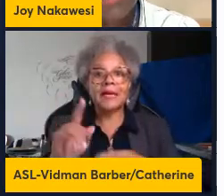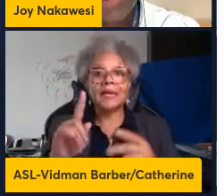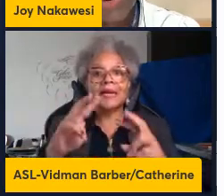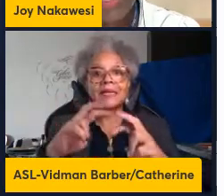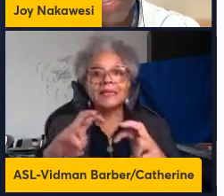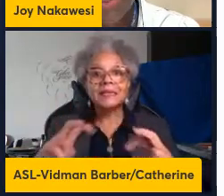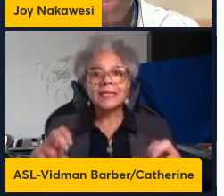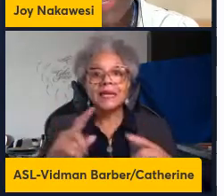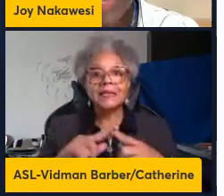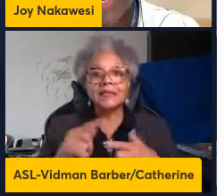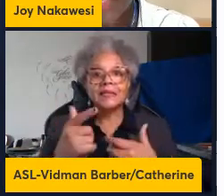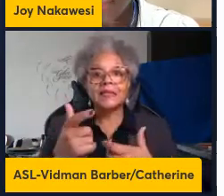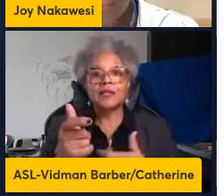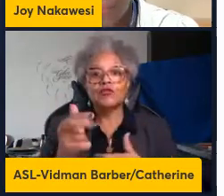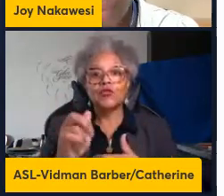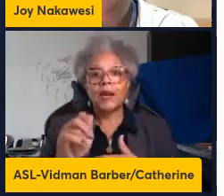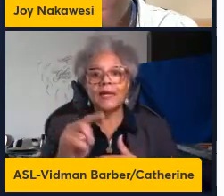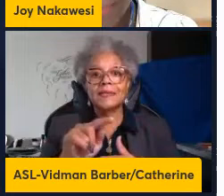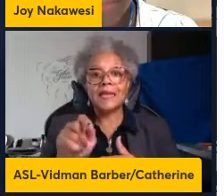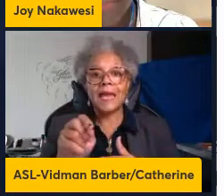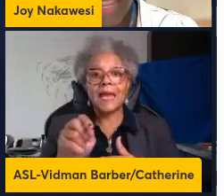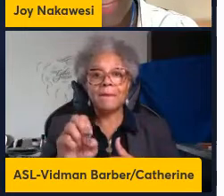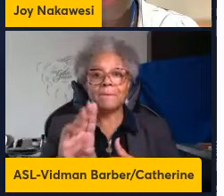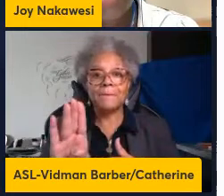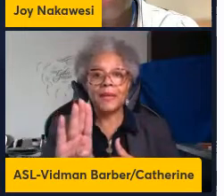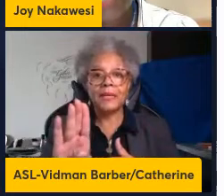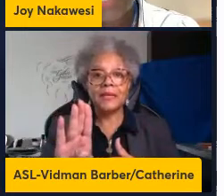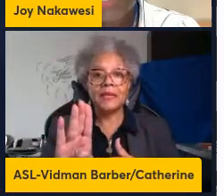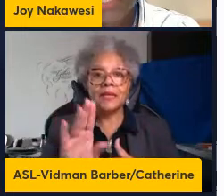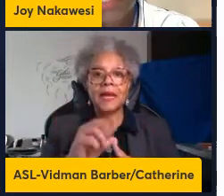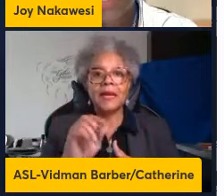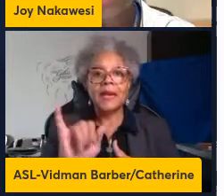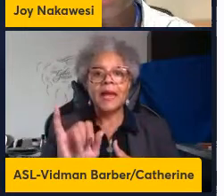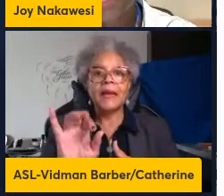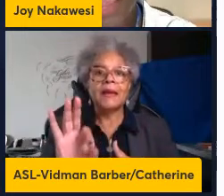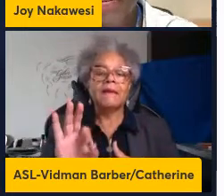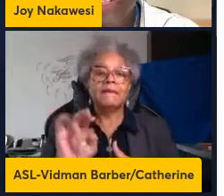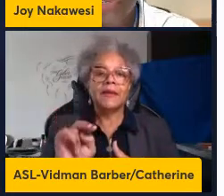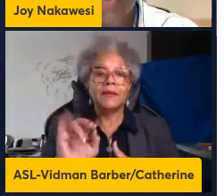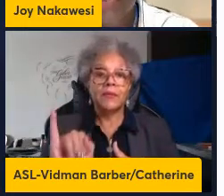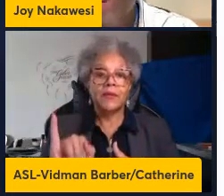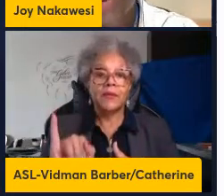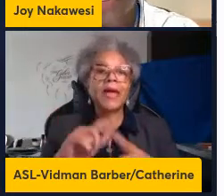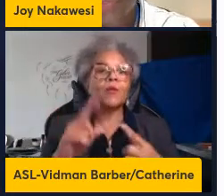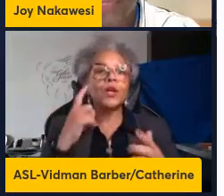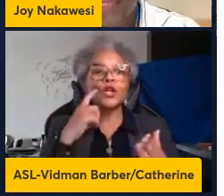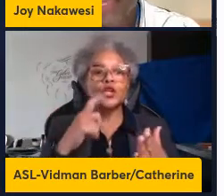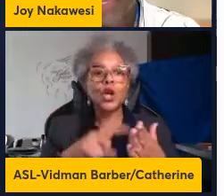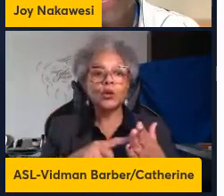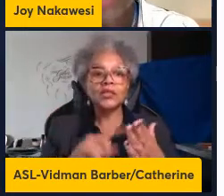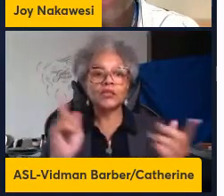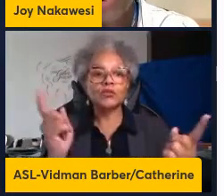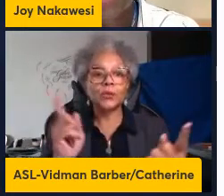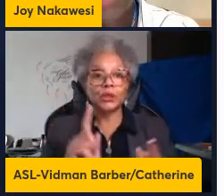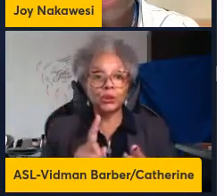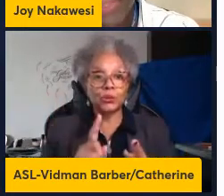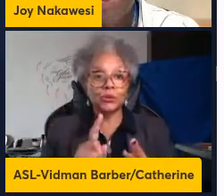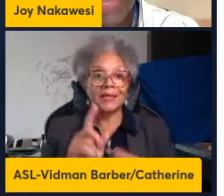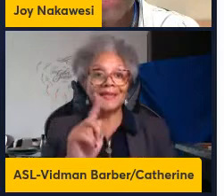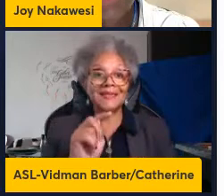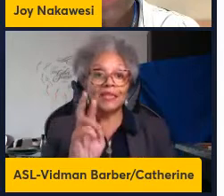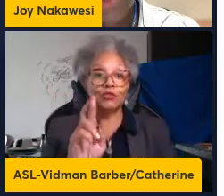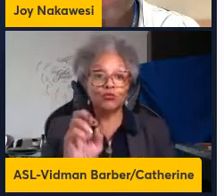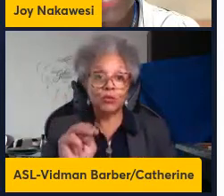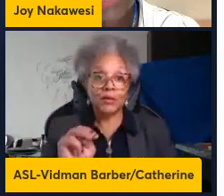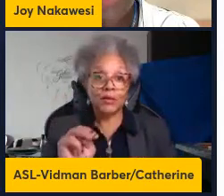intracellular granzyme B and interferon gamma and we noticed that in addition to the reduced TREM cell